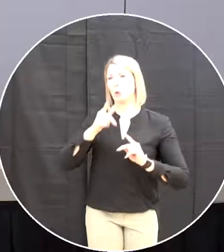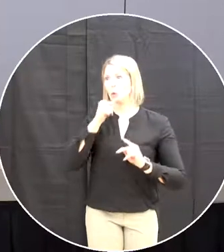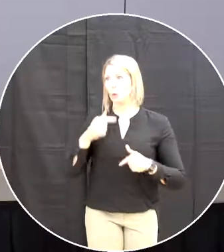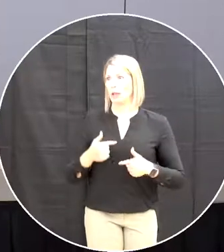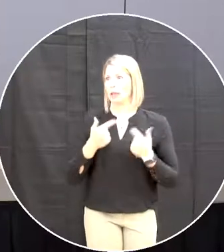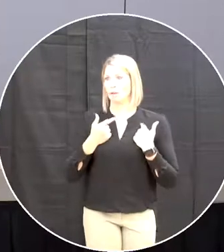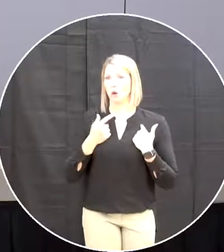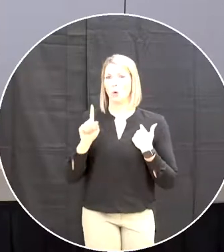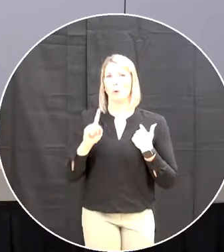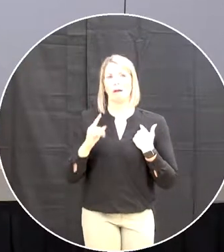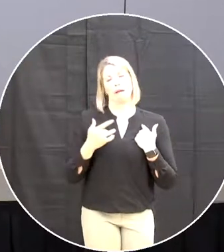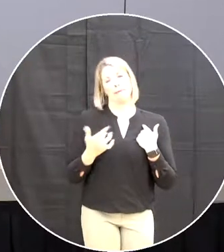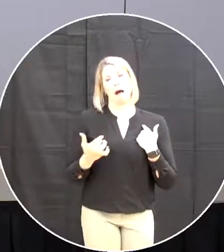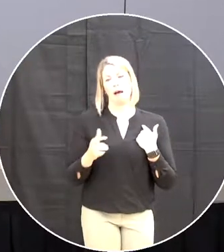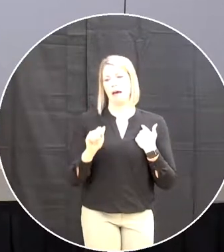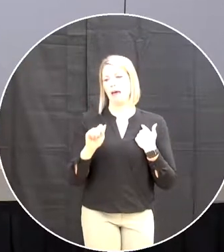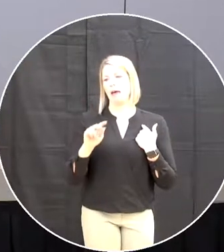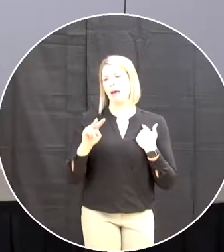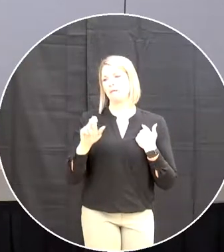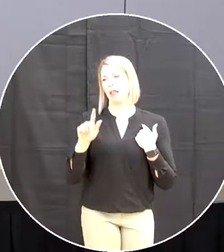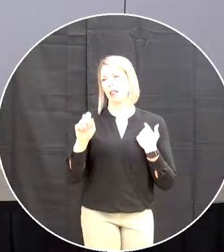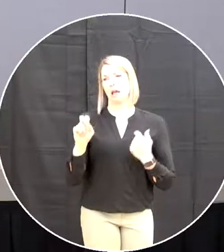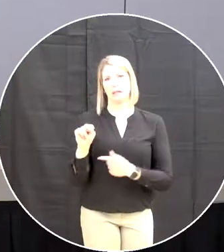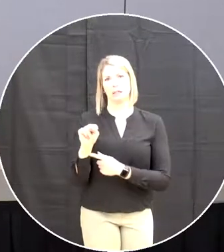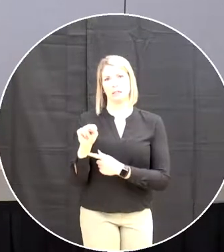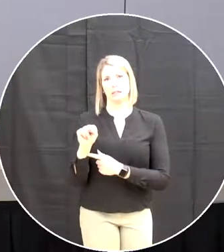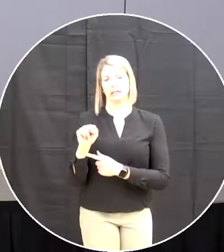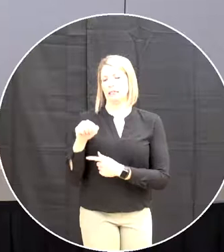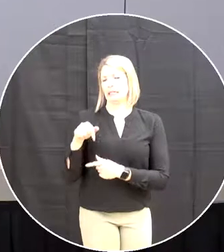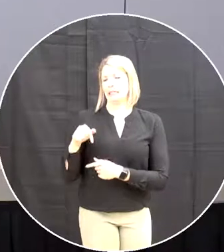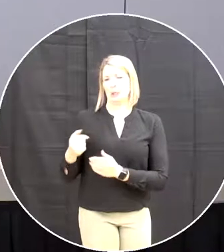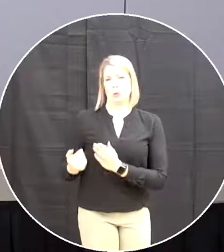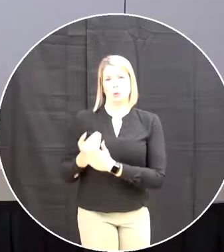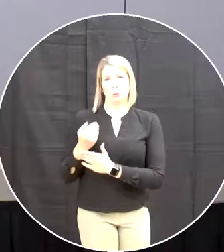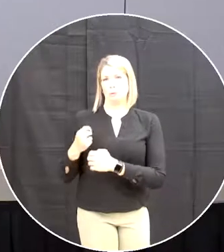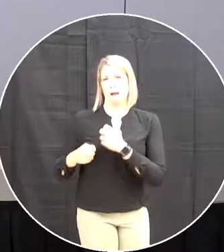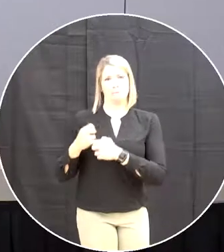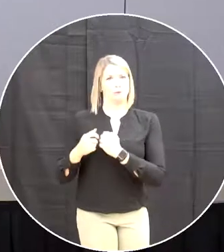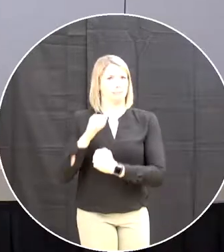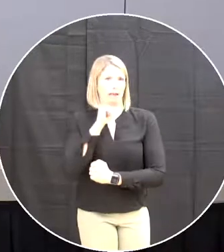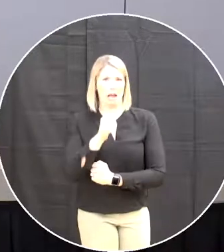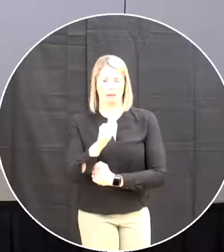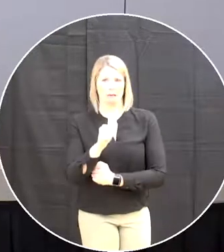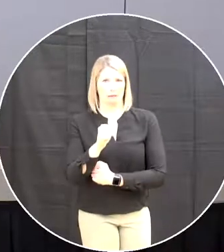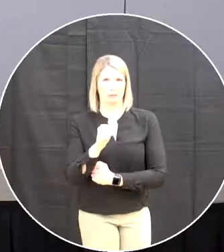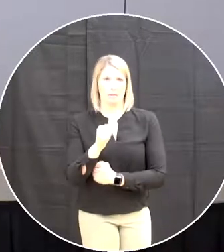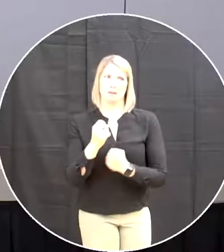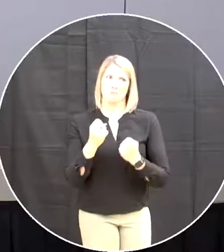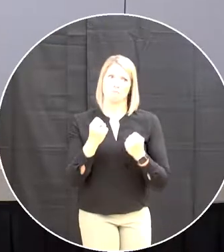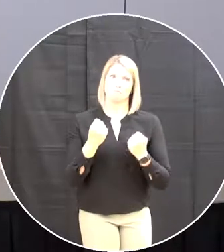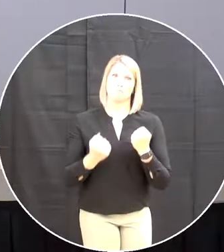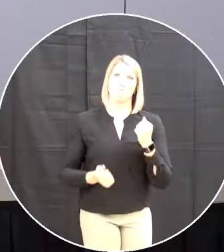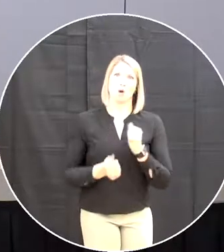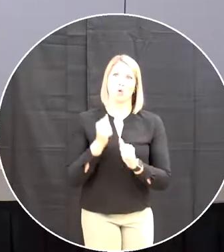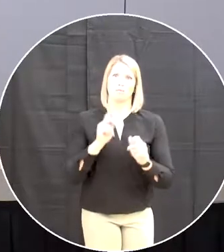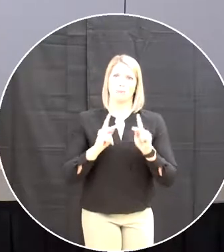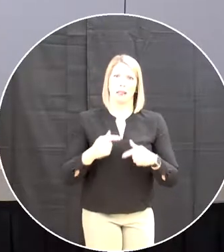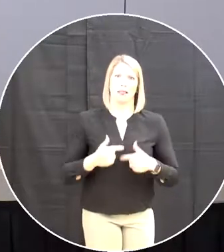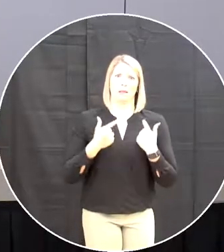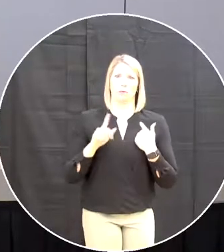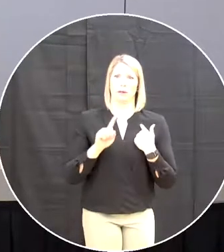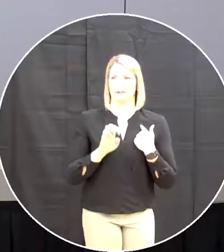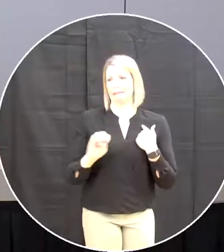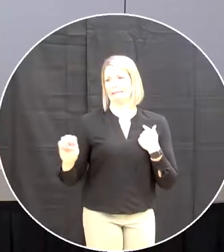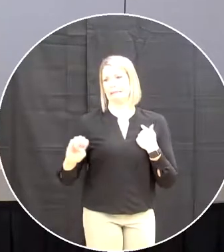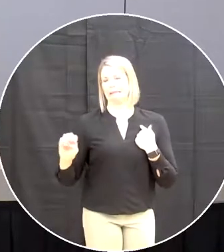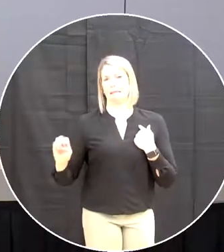is on the avalon so this is not a new quandary as one faced by boards and various other organizations over